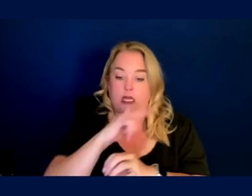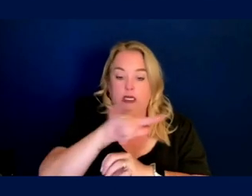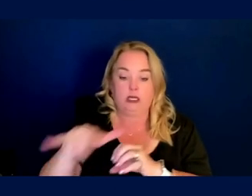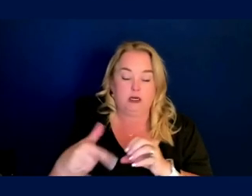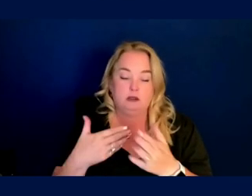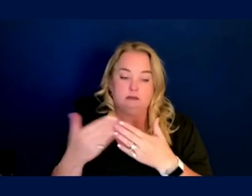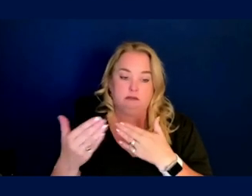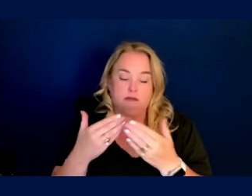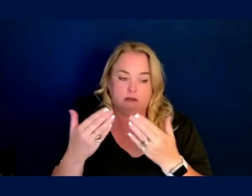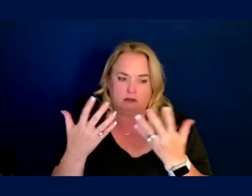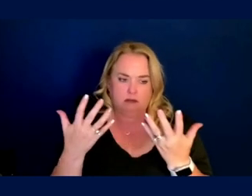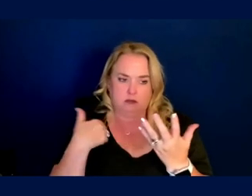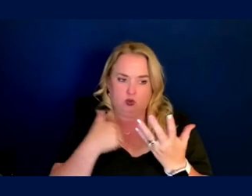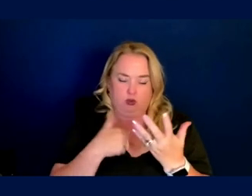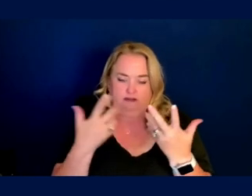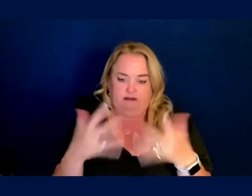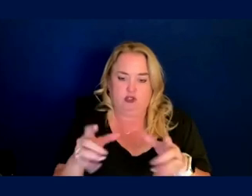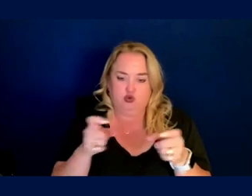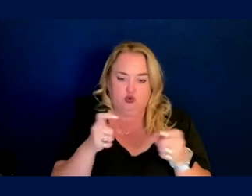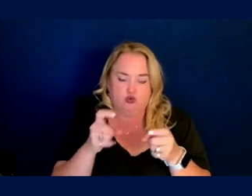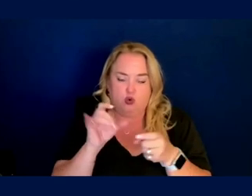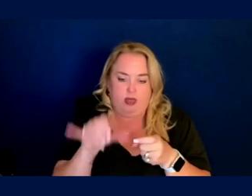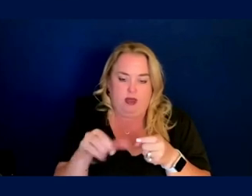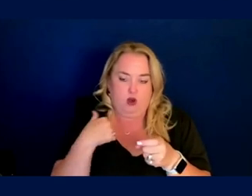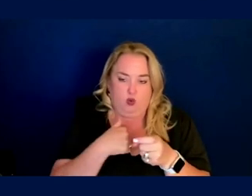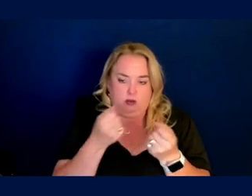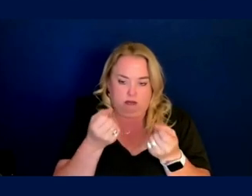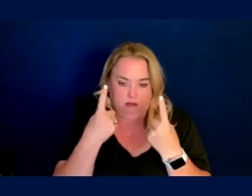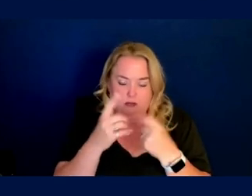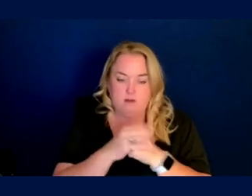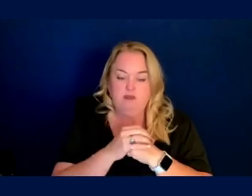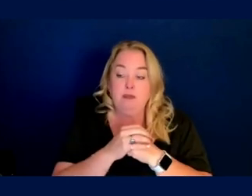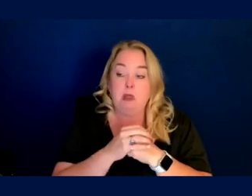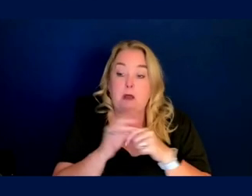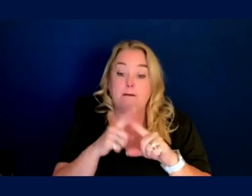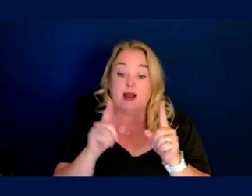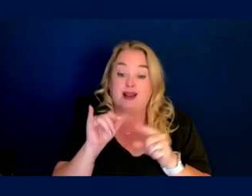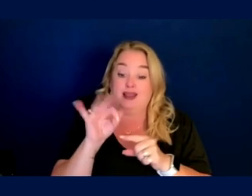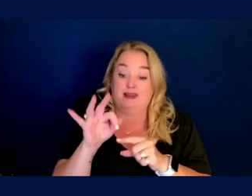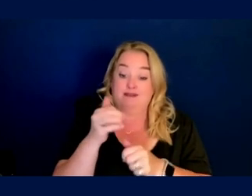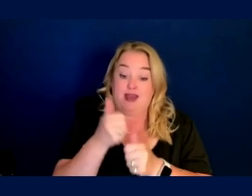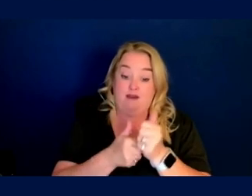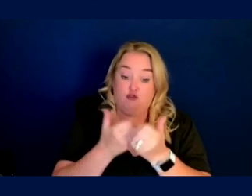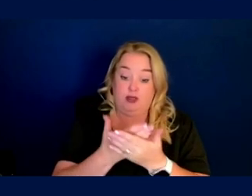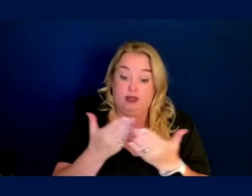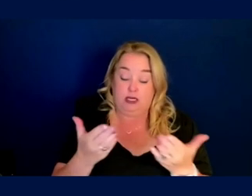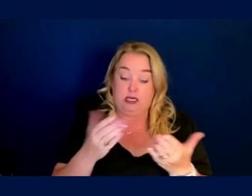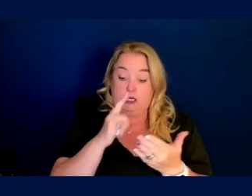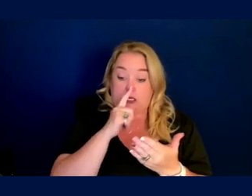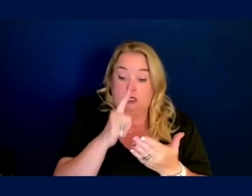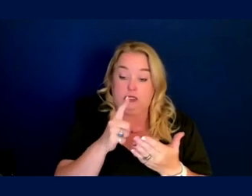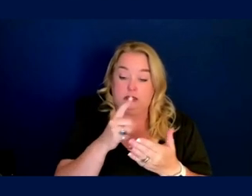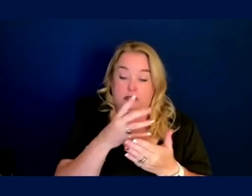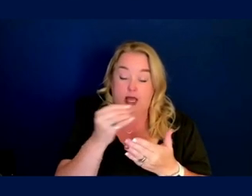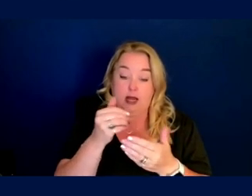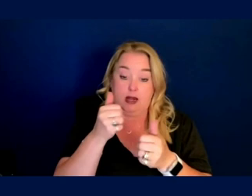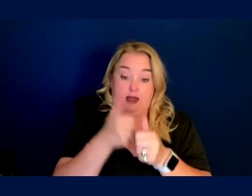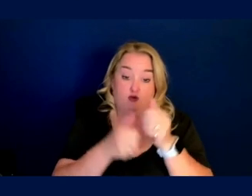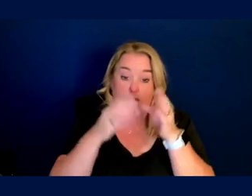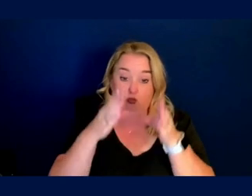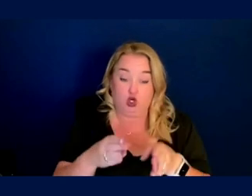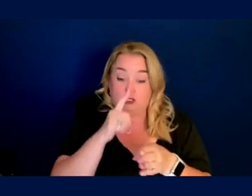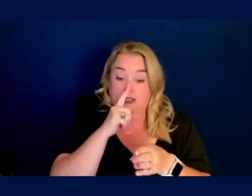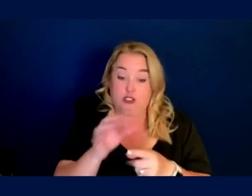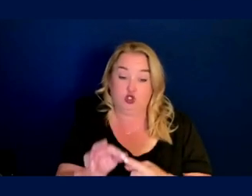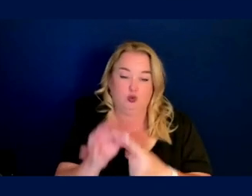flight. We got that under control. We know what we're doing. Okay. If every subject is you, if every person is unique, call them